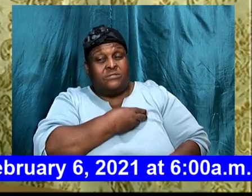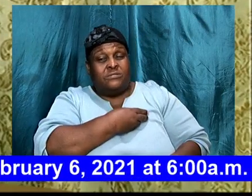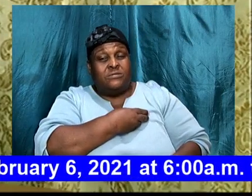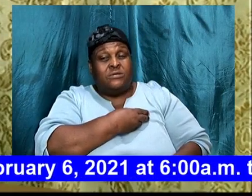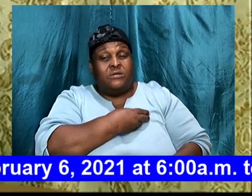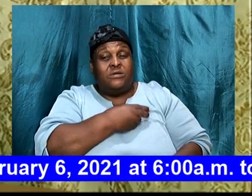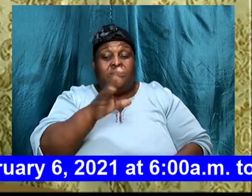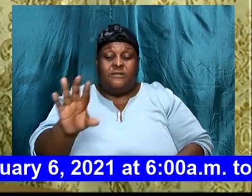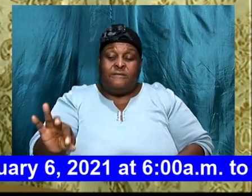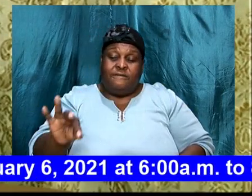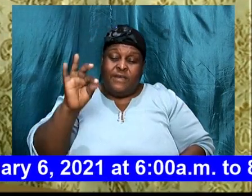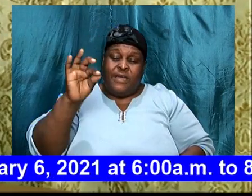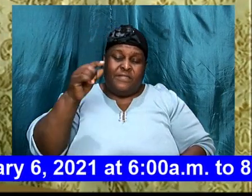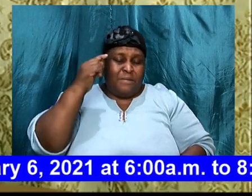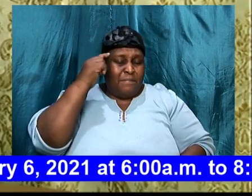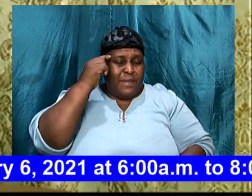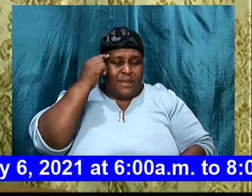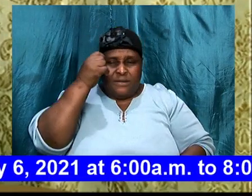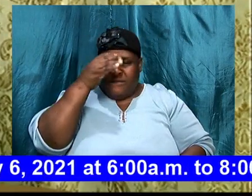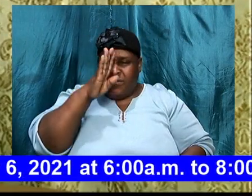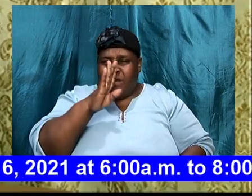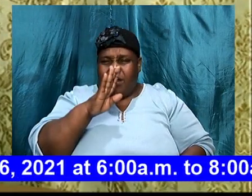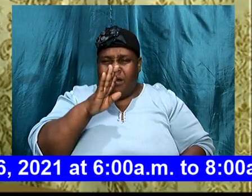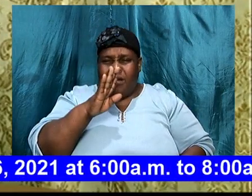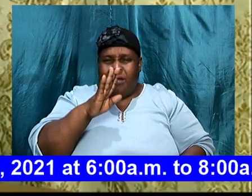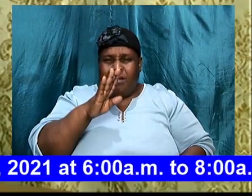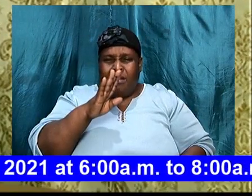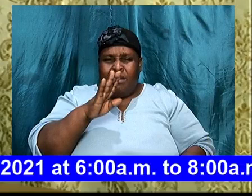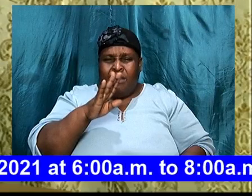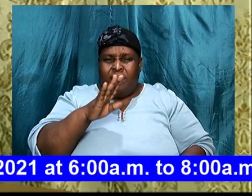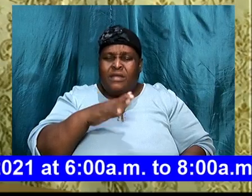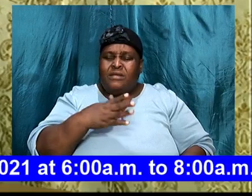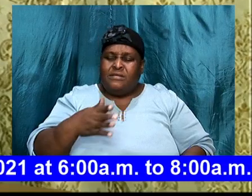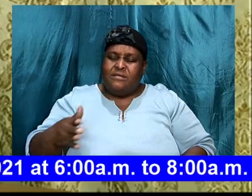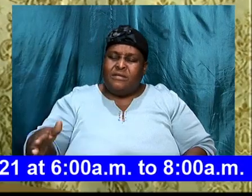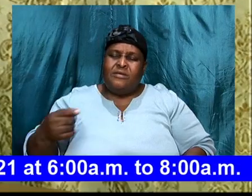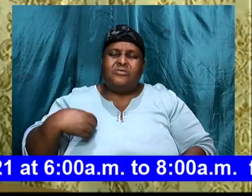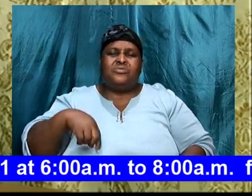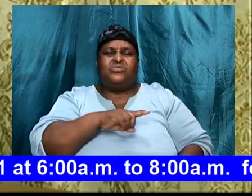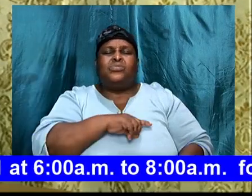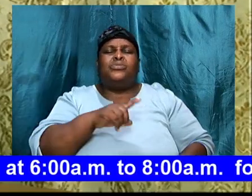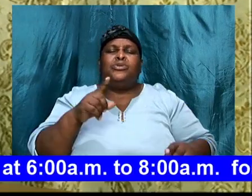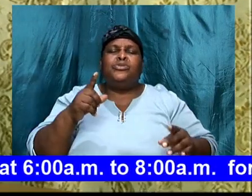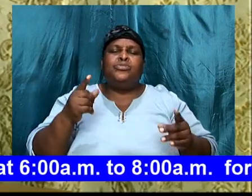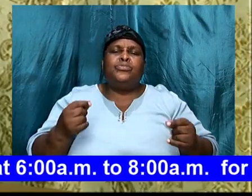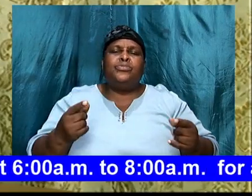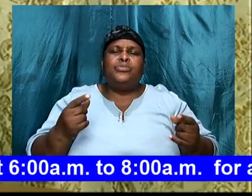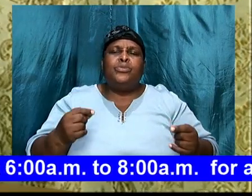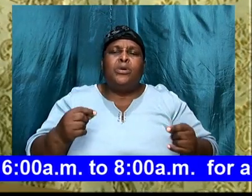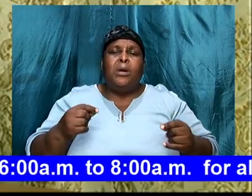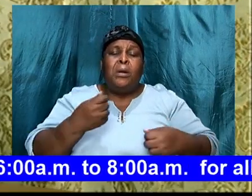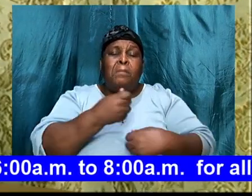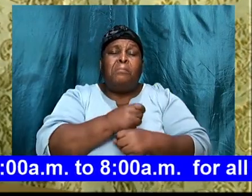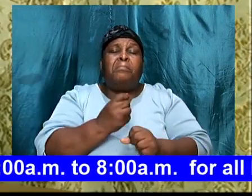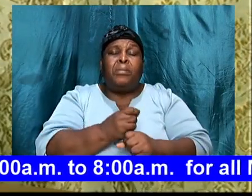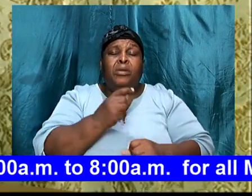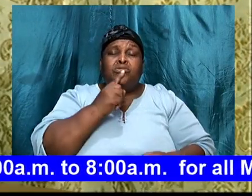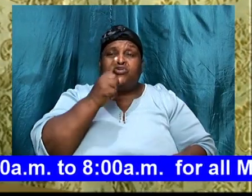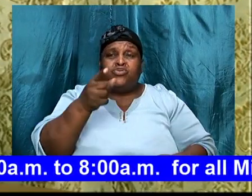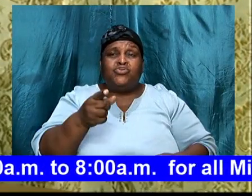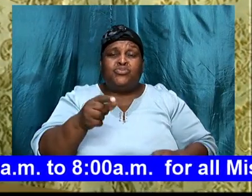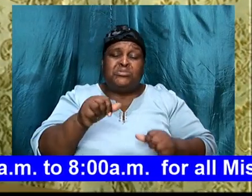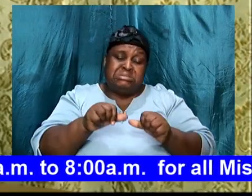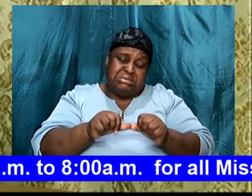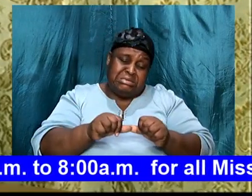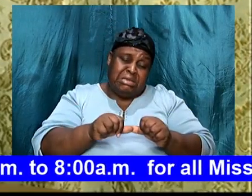to find the mind of God, for our lives, find the mind of God, for the things that we do, make sure that we, abide, in the